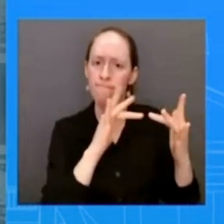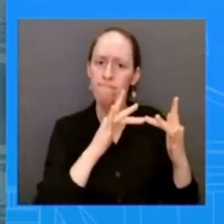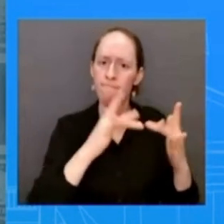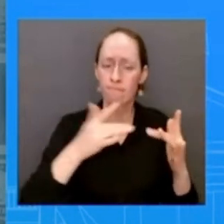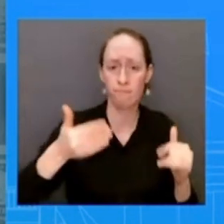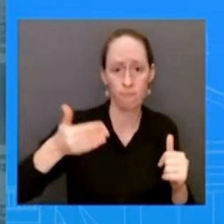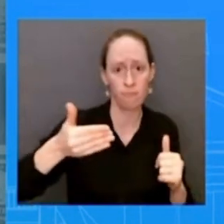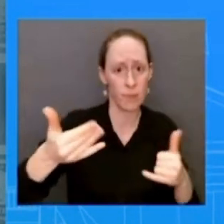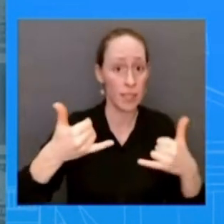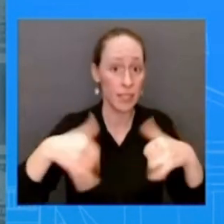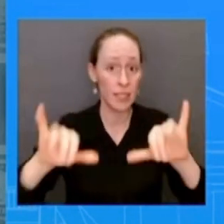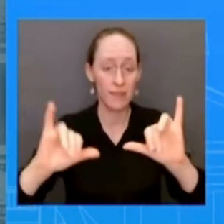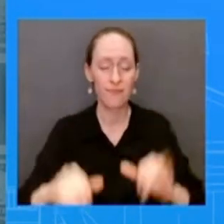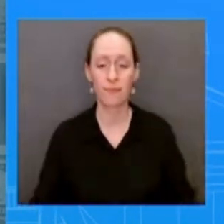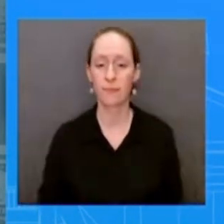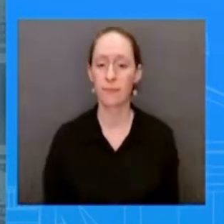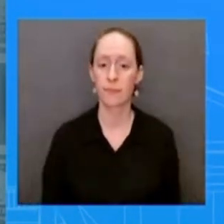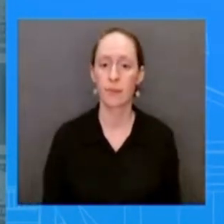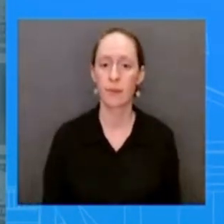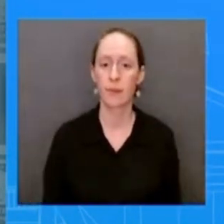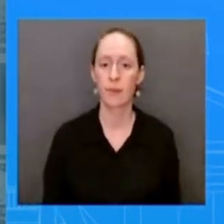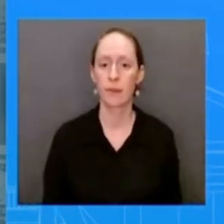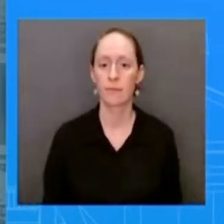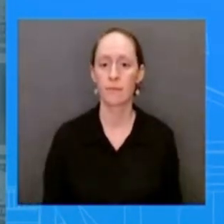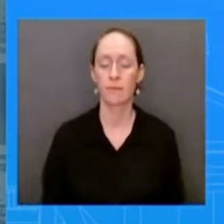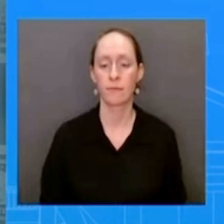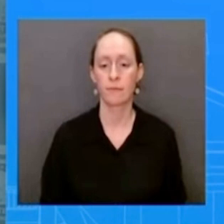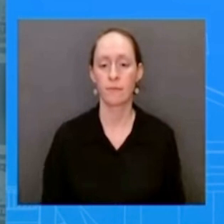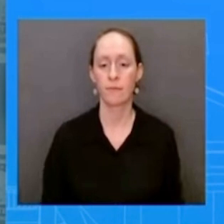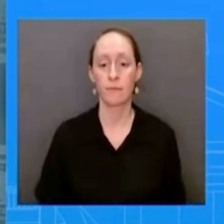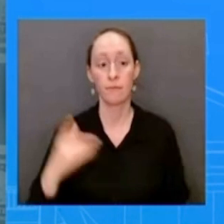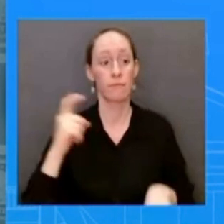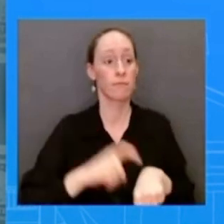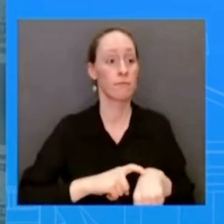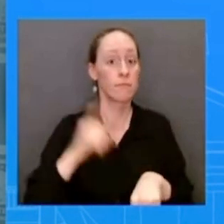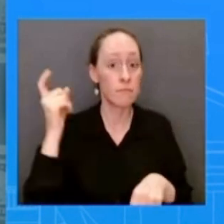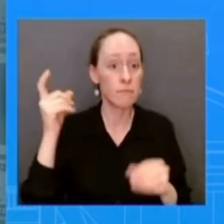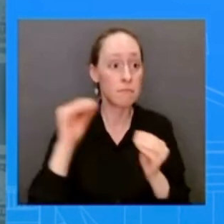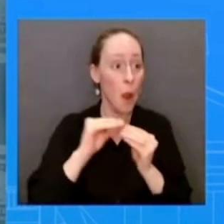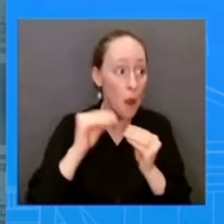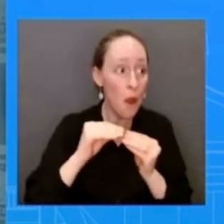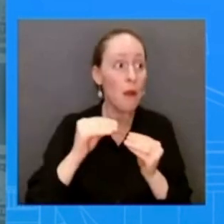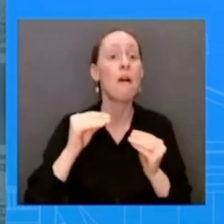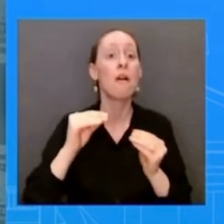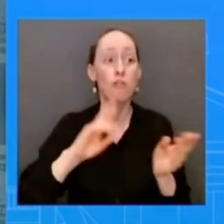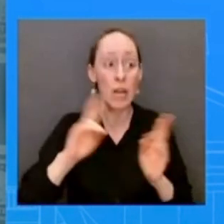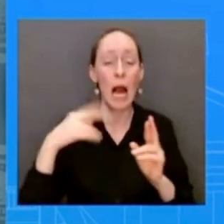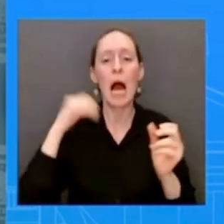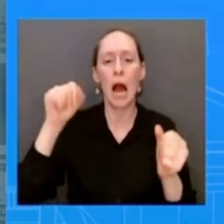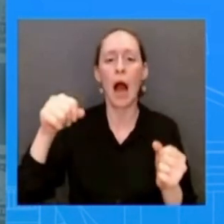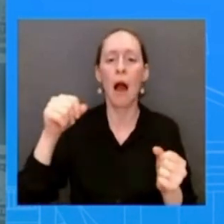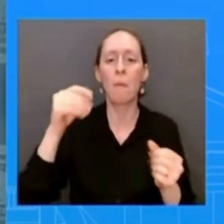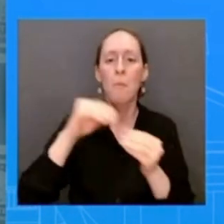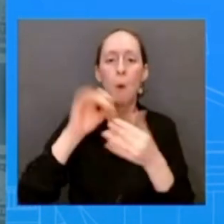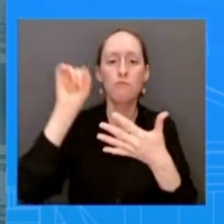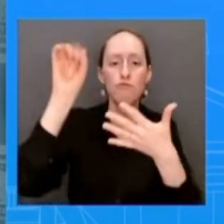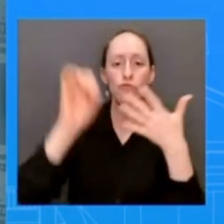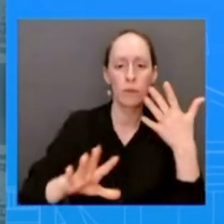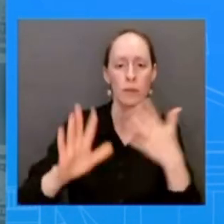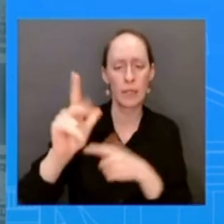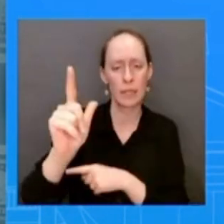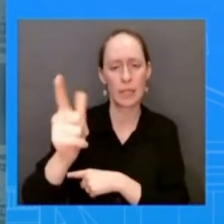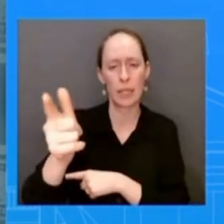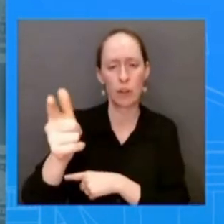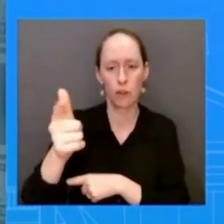as they can attacks on u.s citizens are unacceptable no matter where or under what circumstances